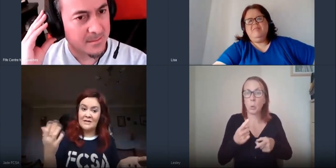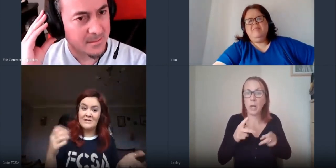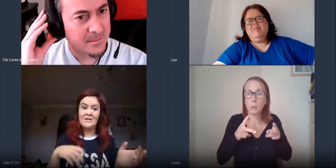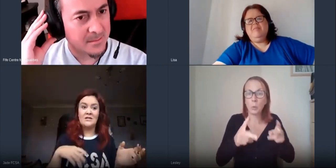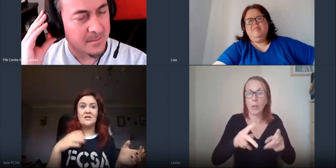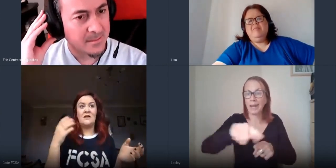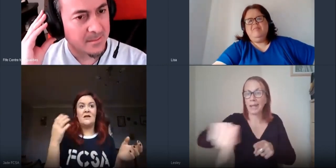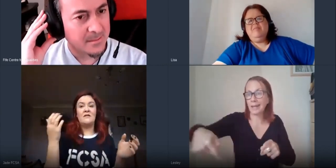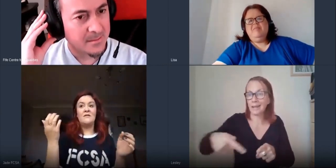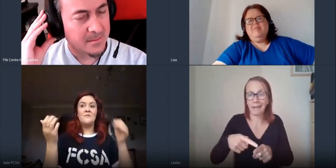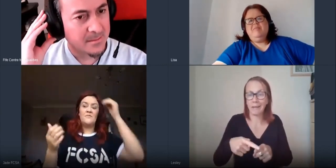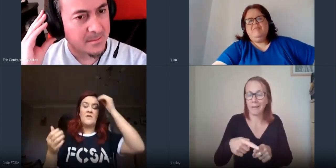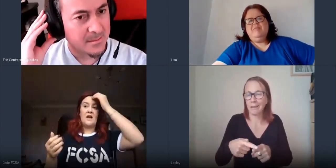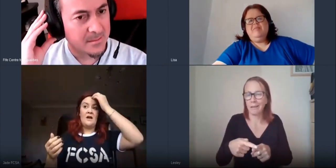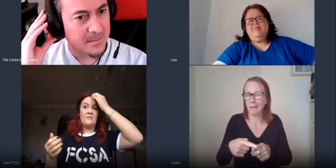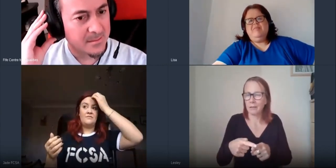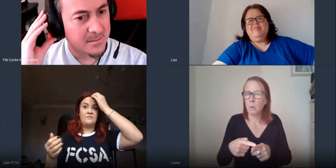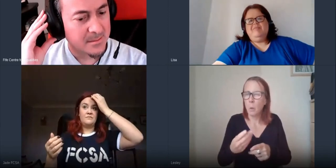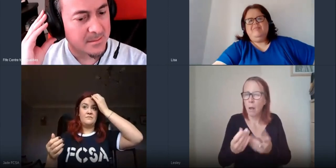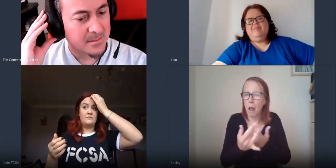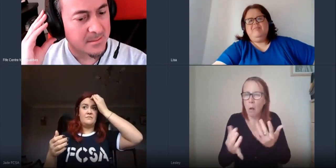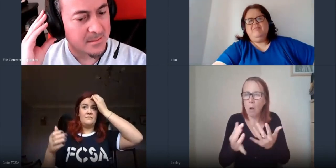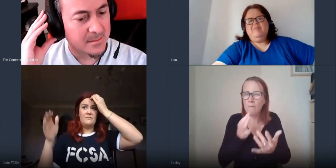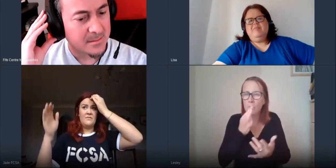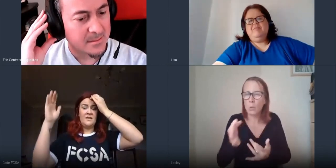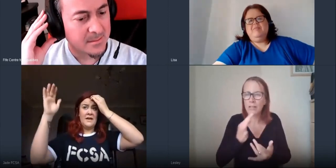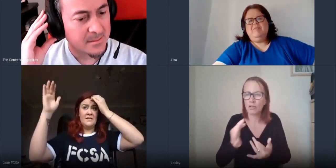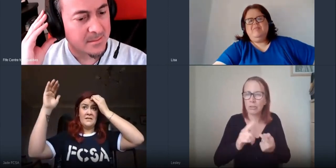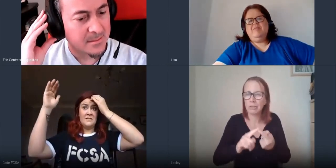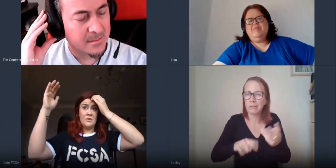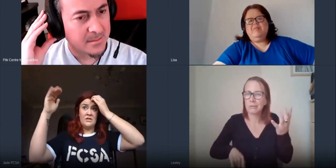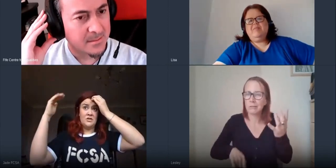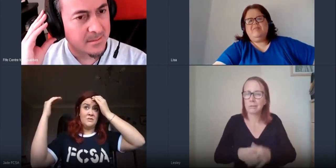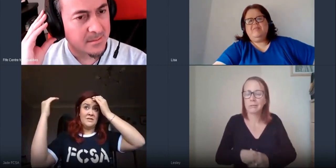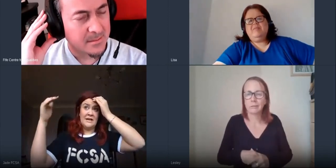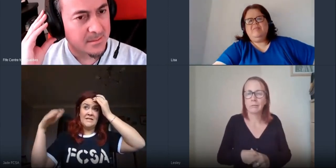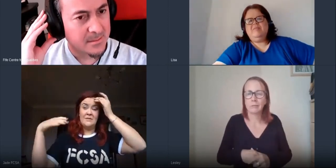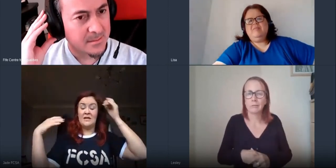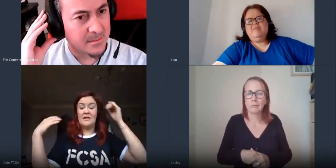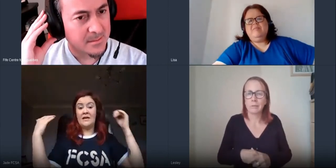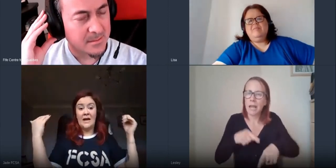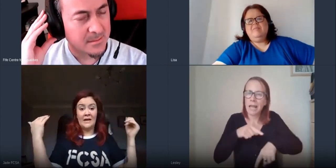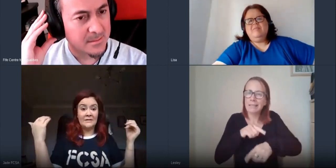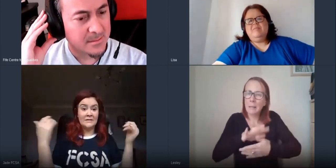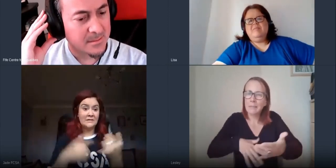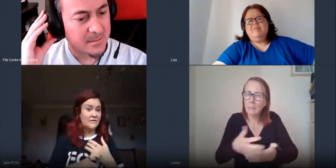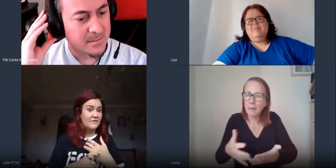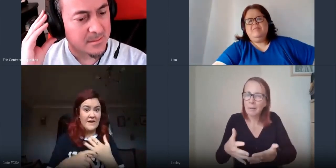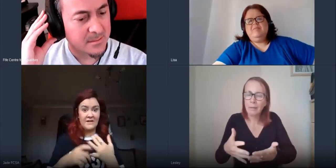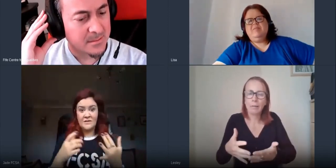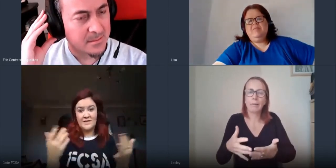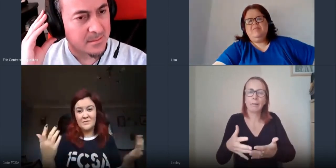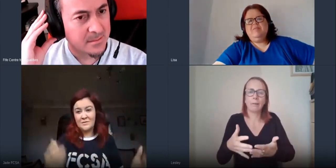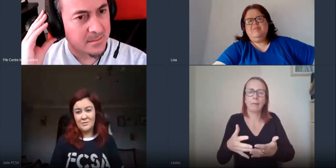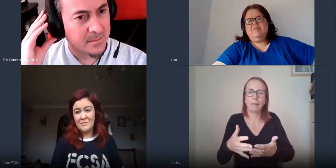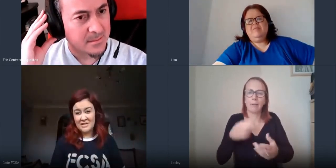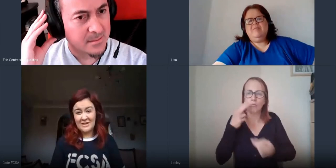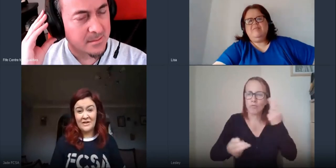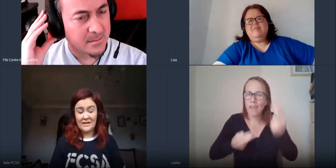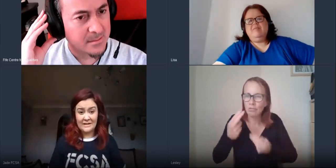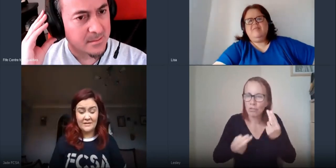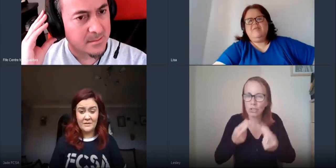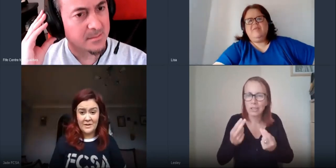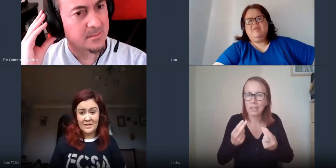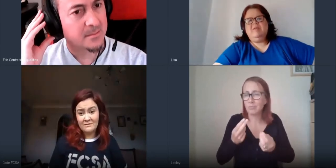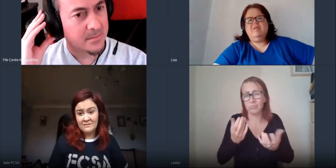been answered and then um yeah things to do with timetabling and there factories pretty much everything